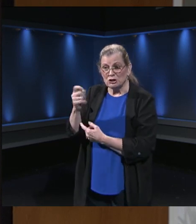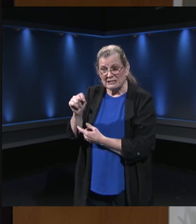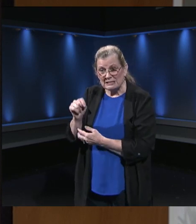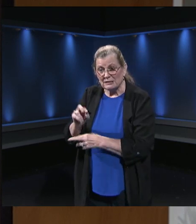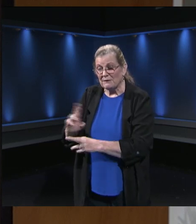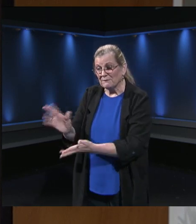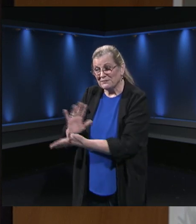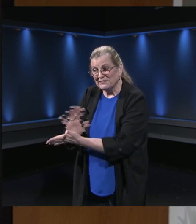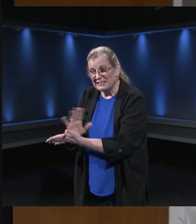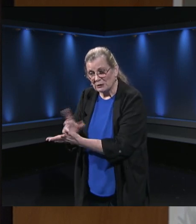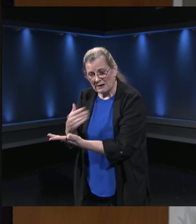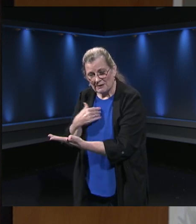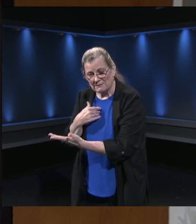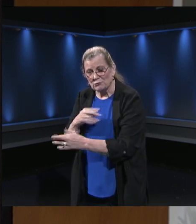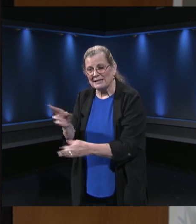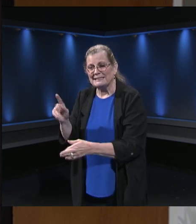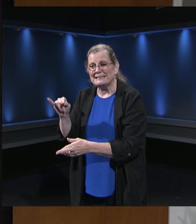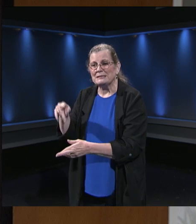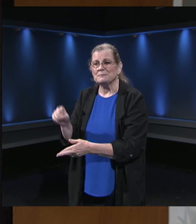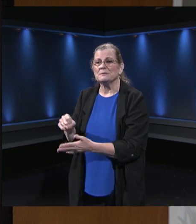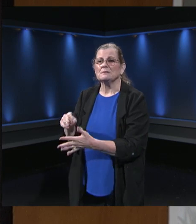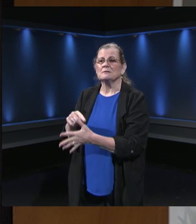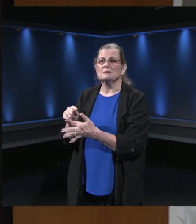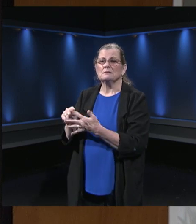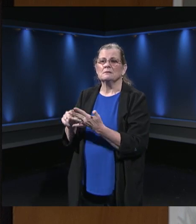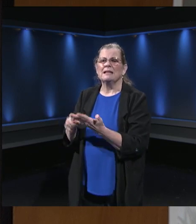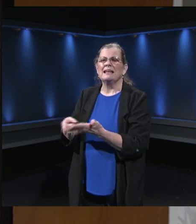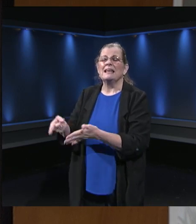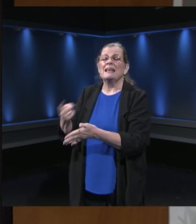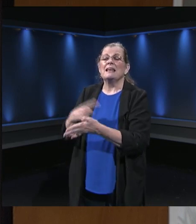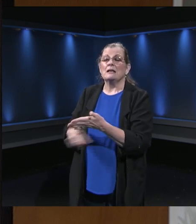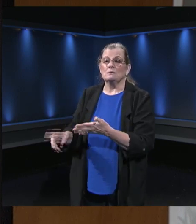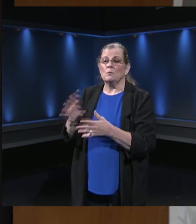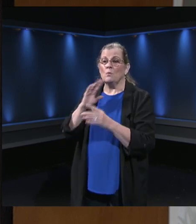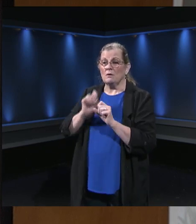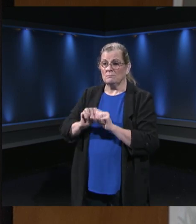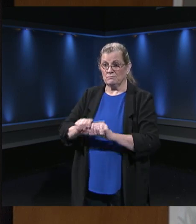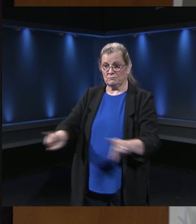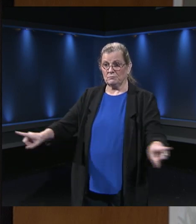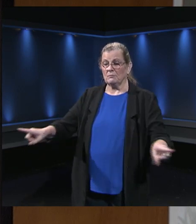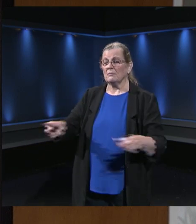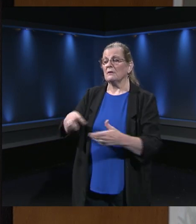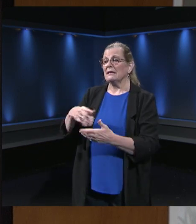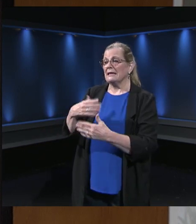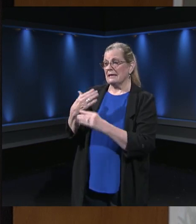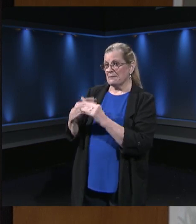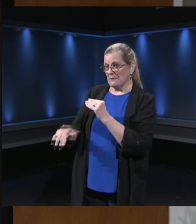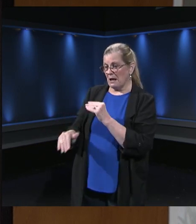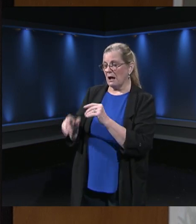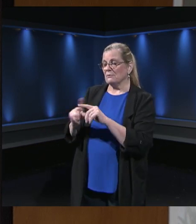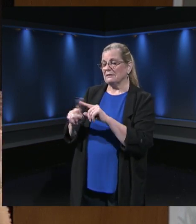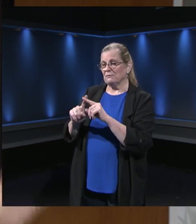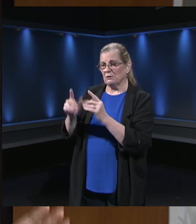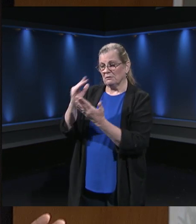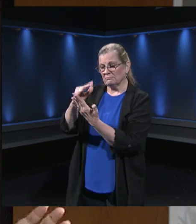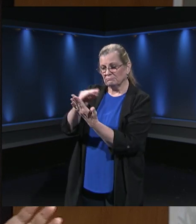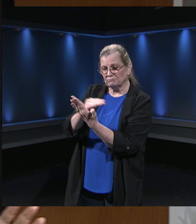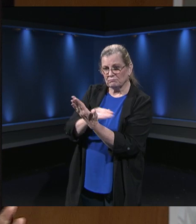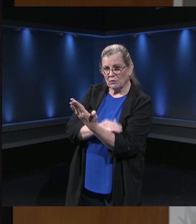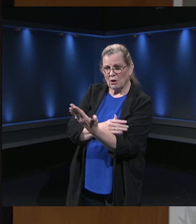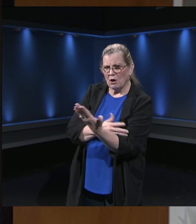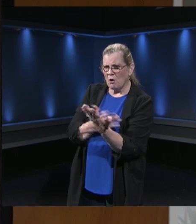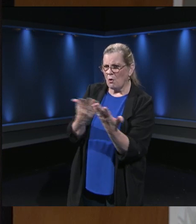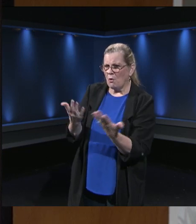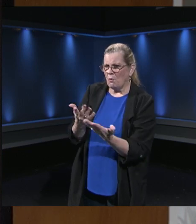week, you will get a tip sheet mailed directly to your home that has things to think about setting up a learning space. What do you mean Google